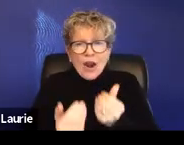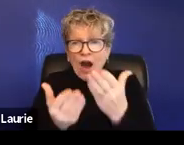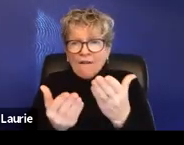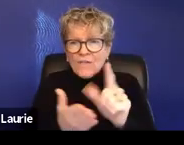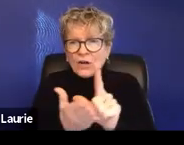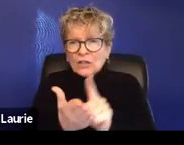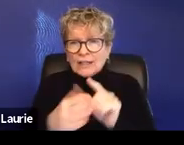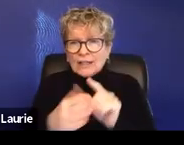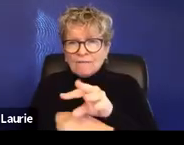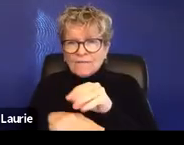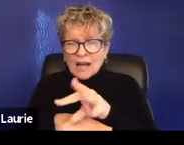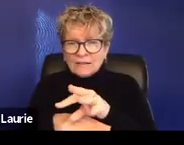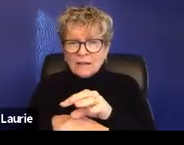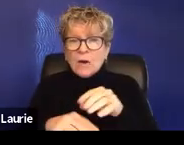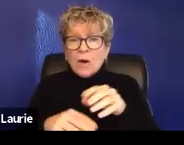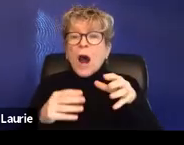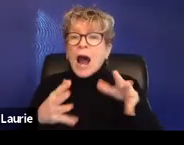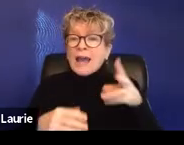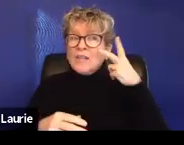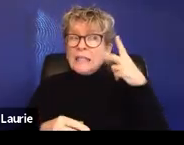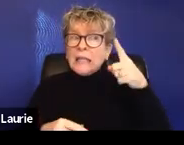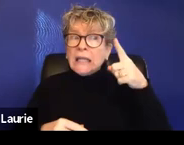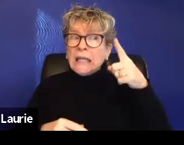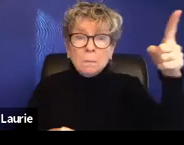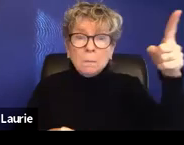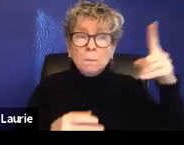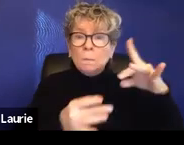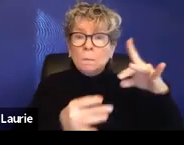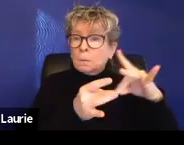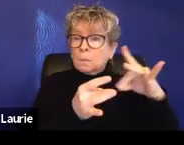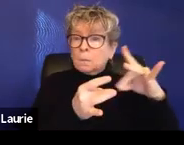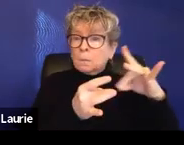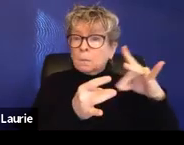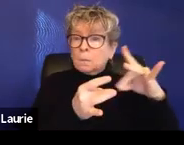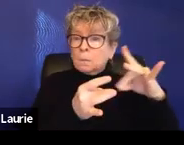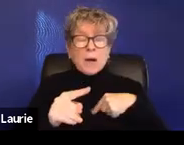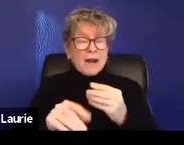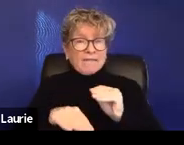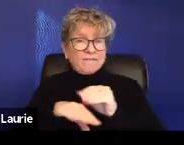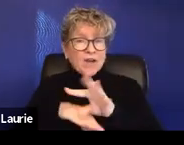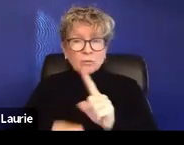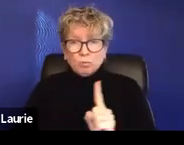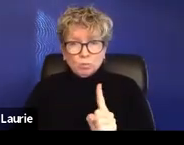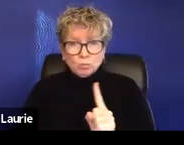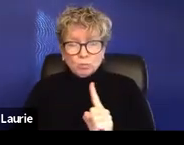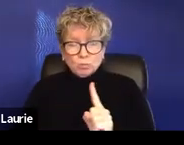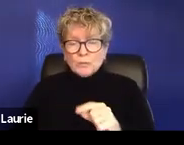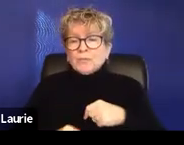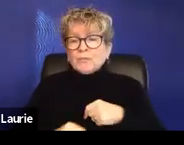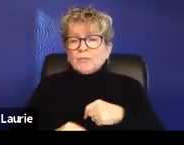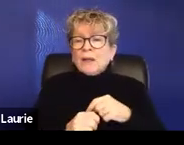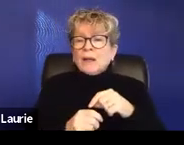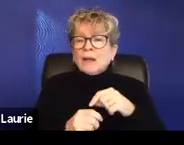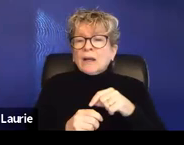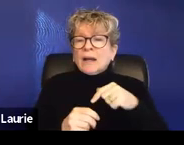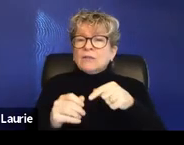is what I know, but this is what I've seen. Um, but I always recommend not only just having that conversation with the client at the